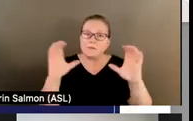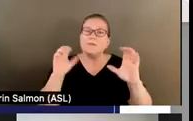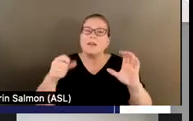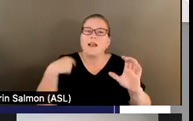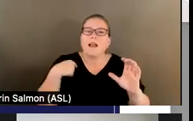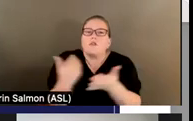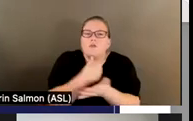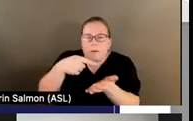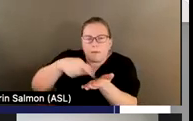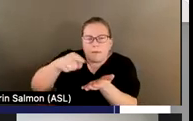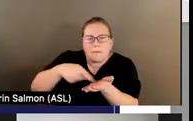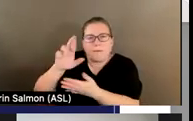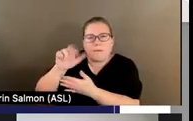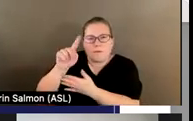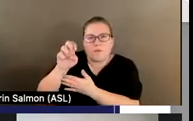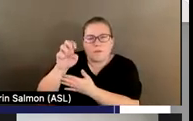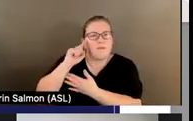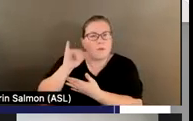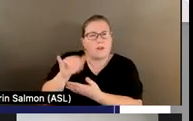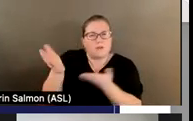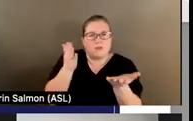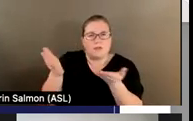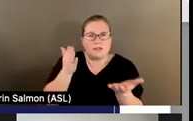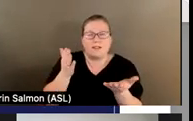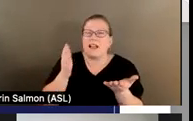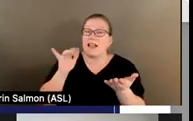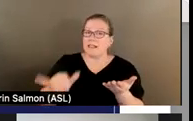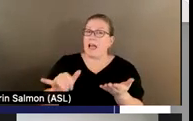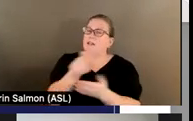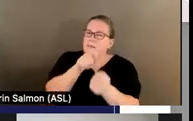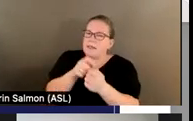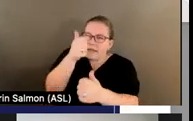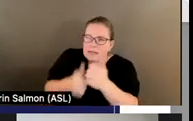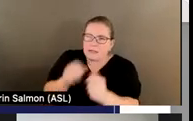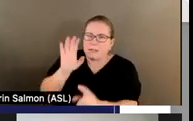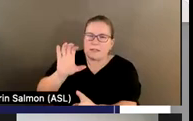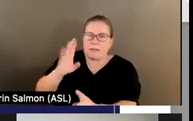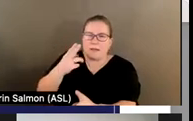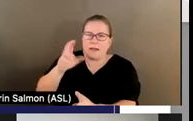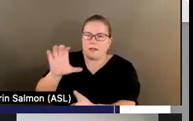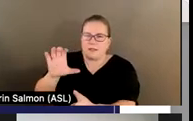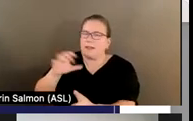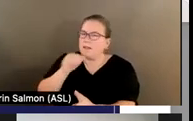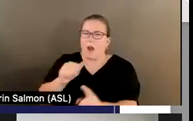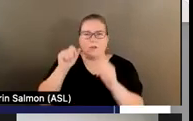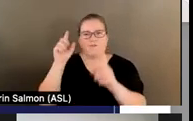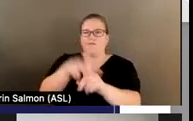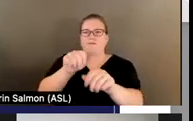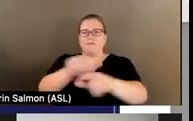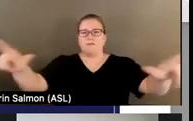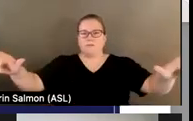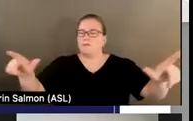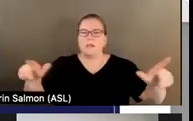for services. This rate is specific to each CCBHC because it is based on the actual and anticipated costs